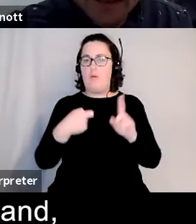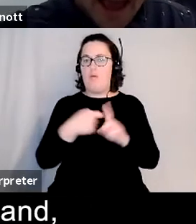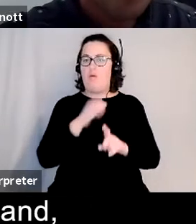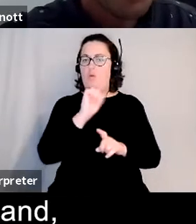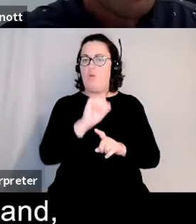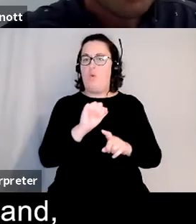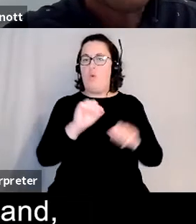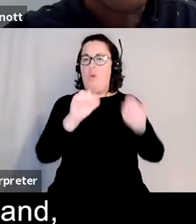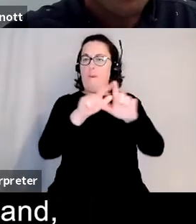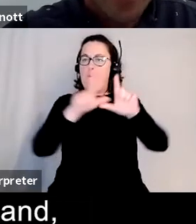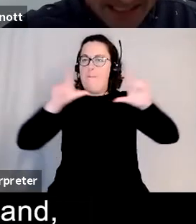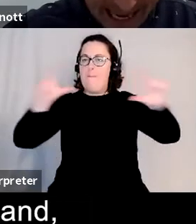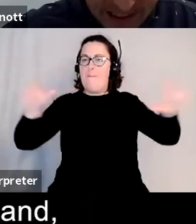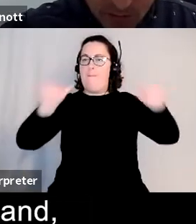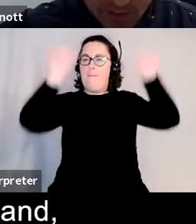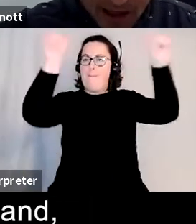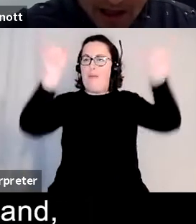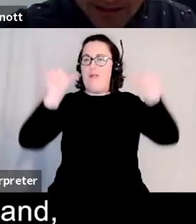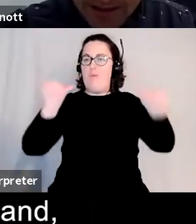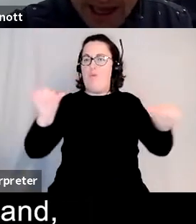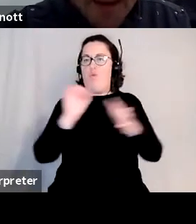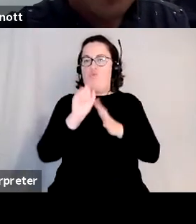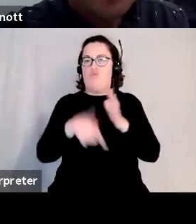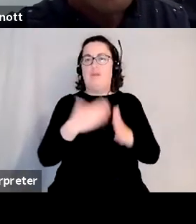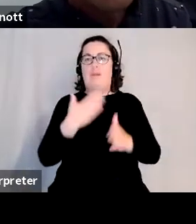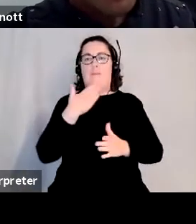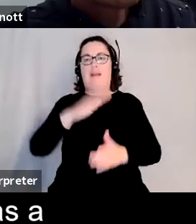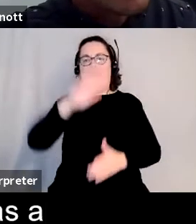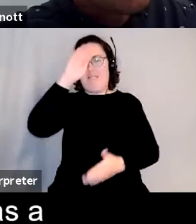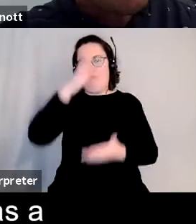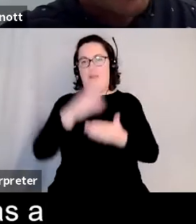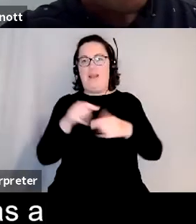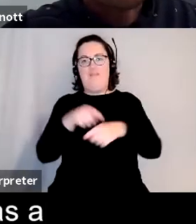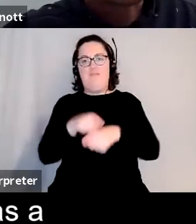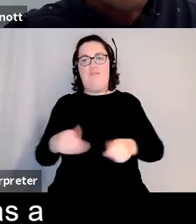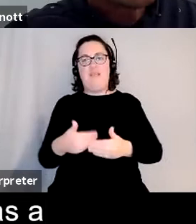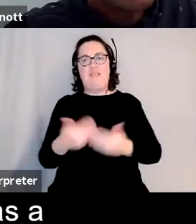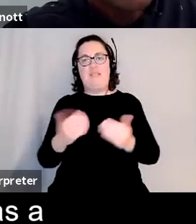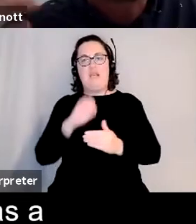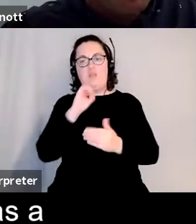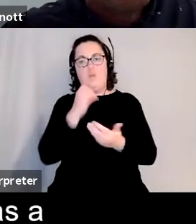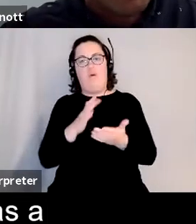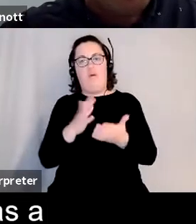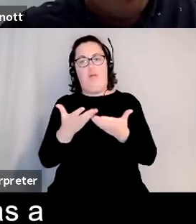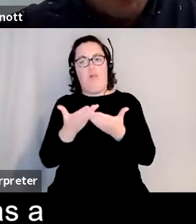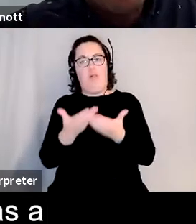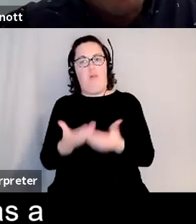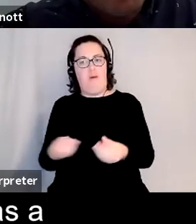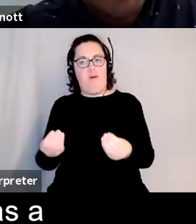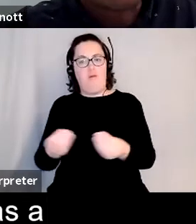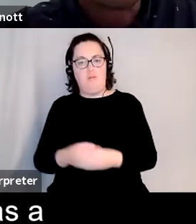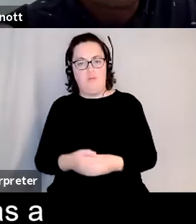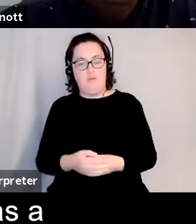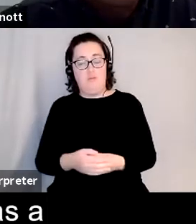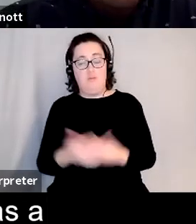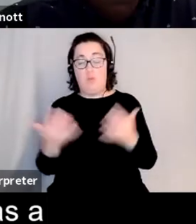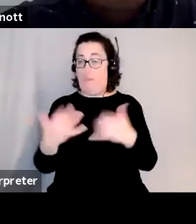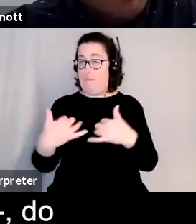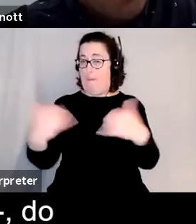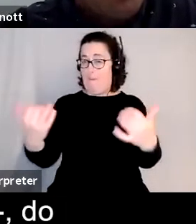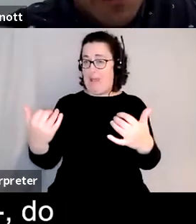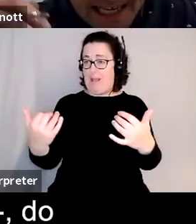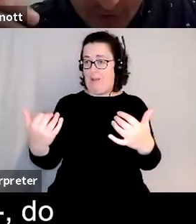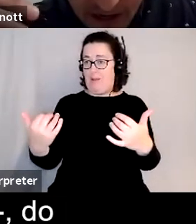project and um please believe these days will pass um in a sense with that project as a public problem project of course